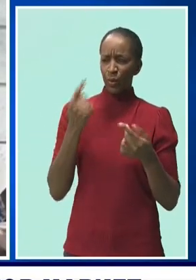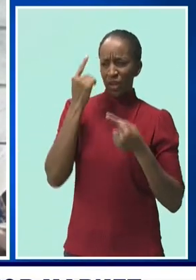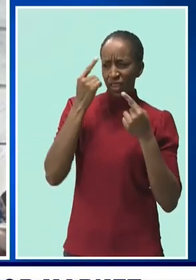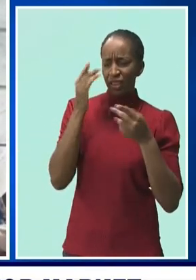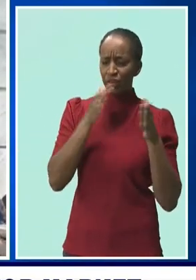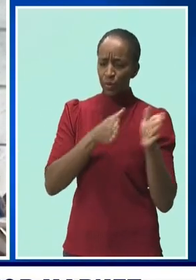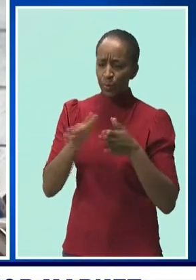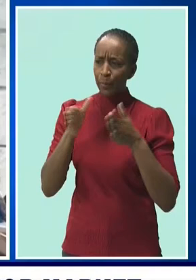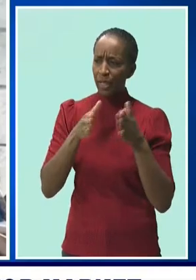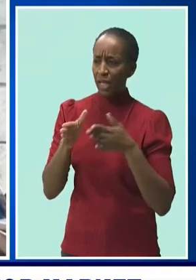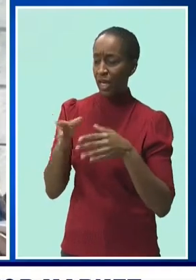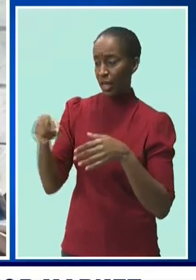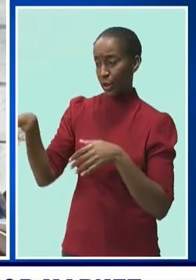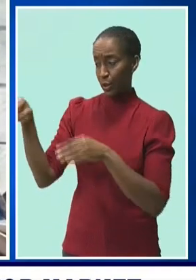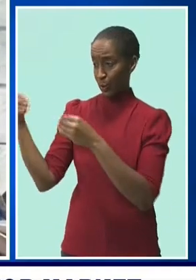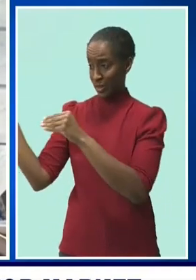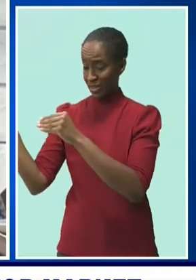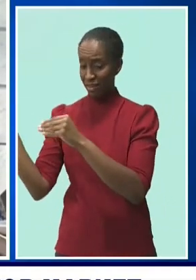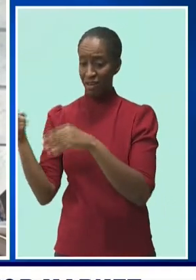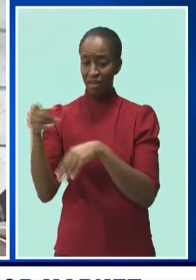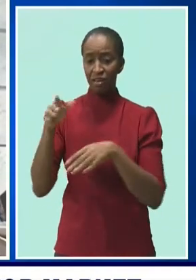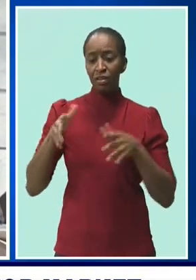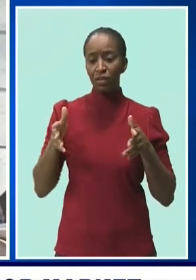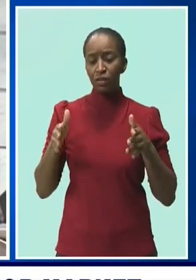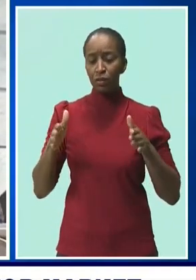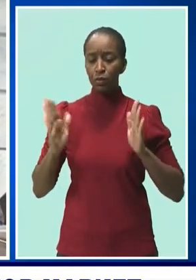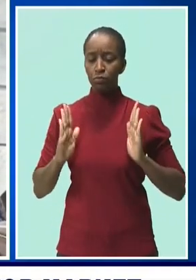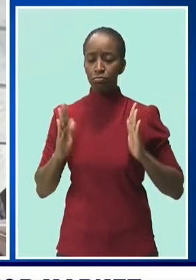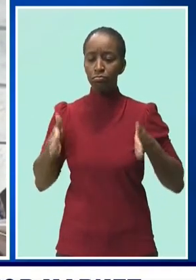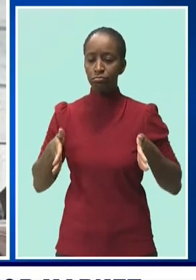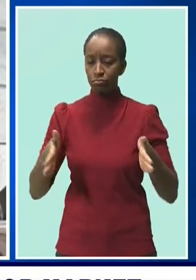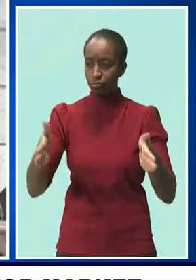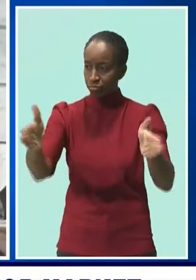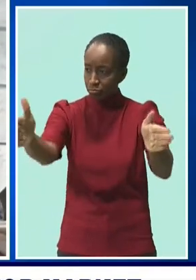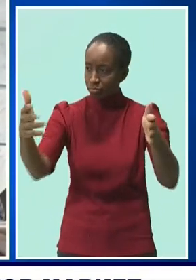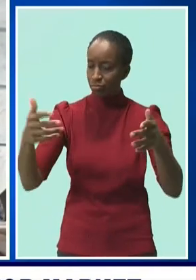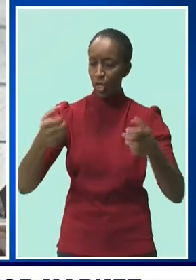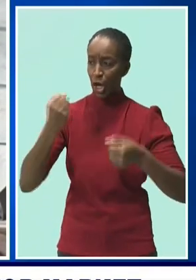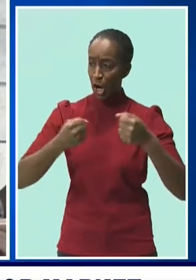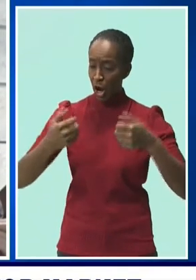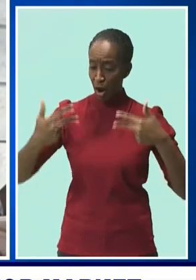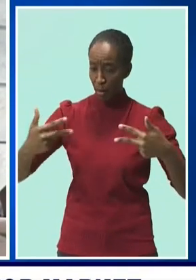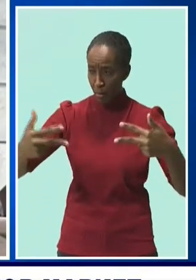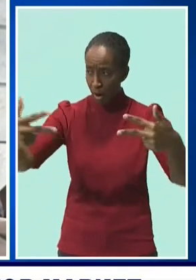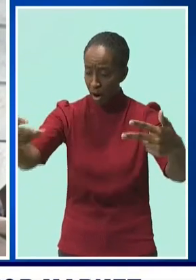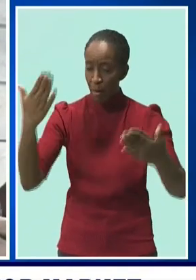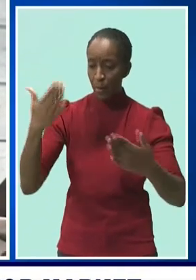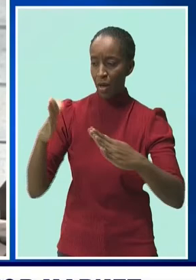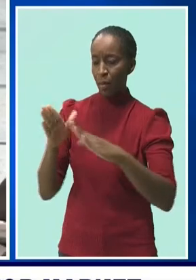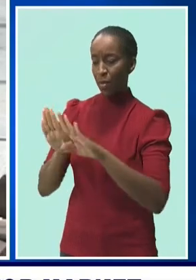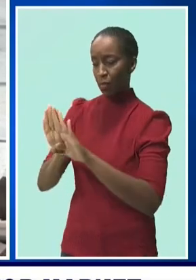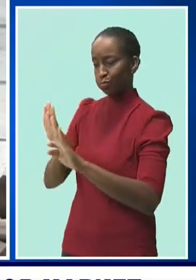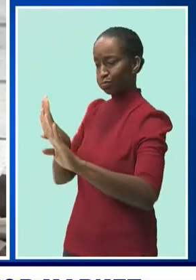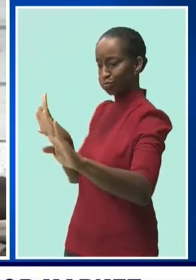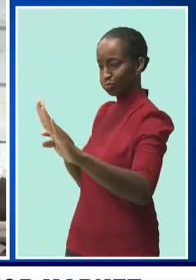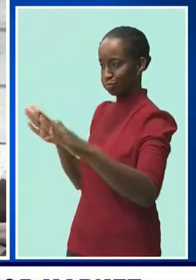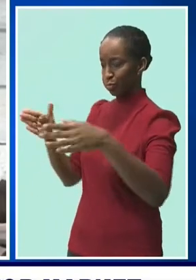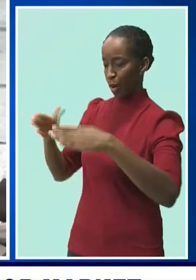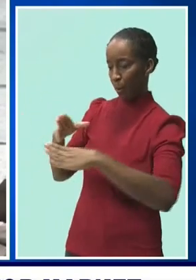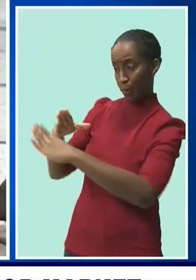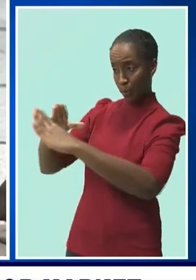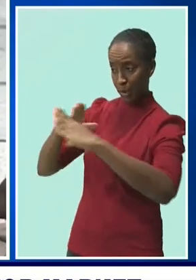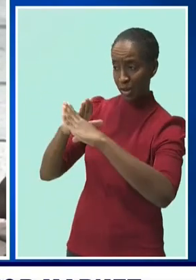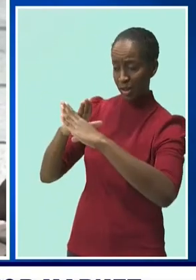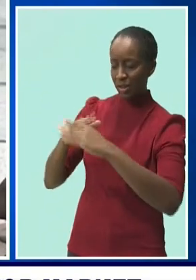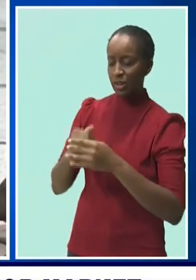something I promise that we will look into. You know, you see these things after. Unfortunately, these things occur. But I want to continue to offer